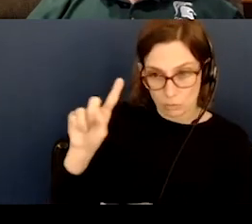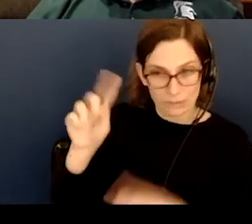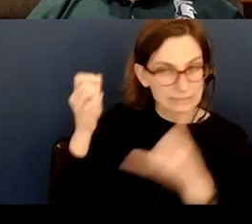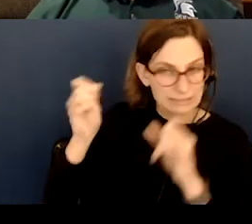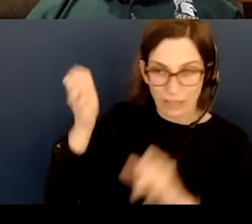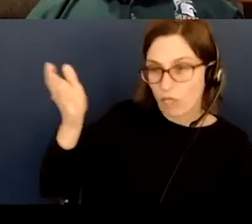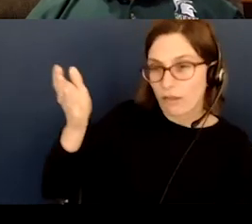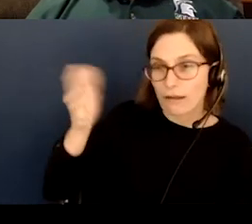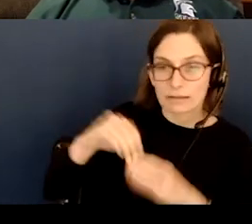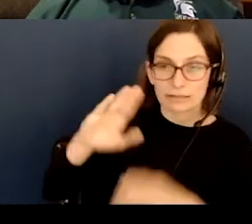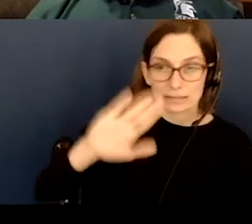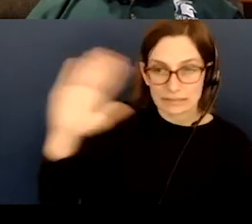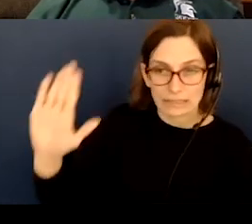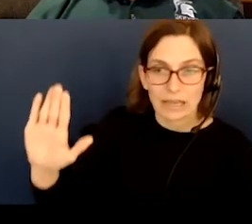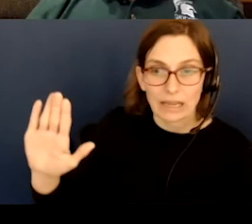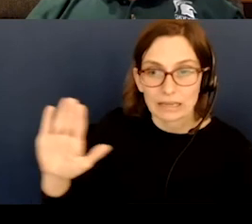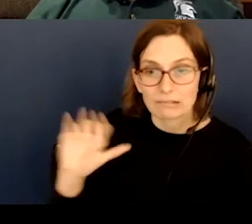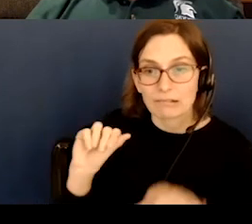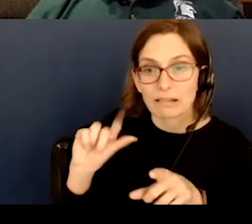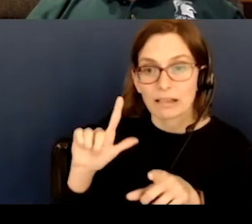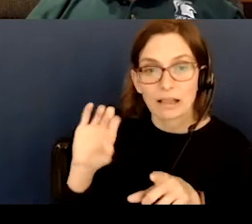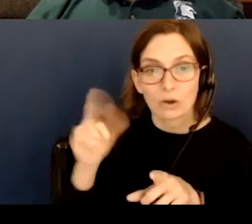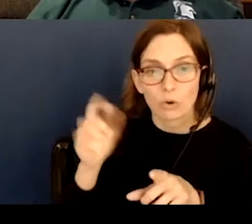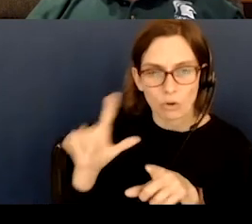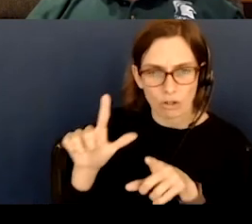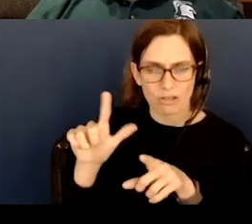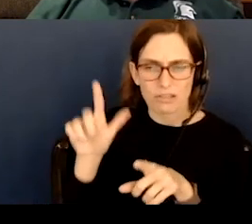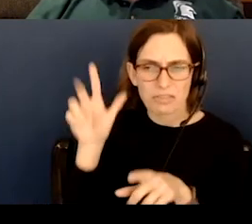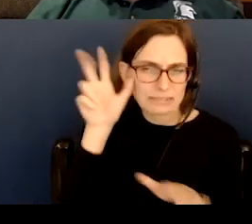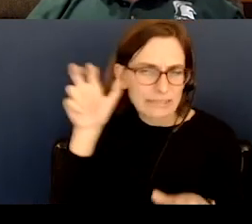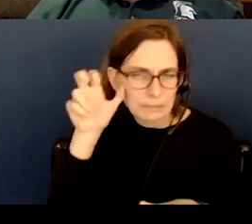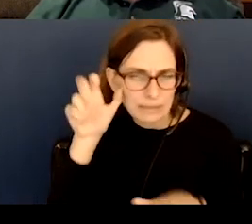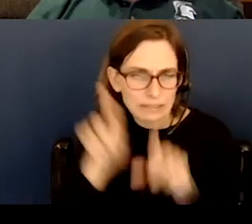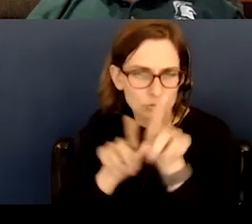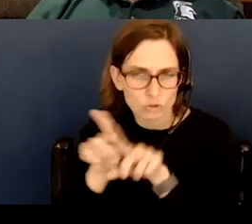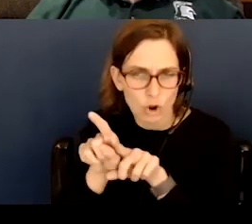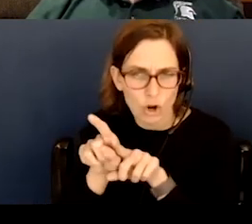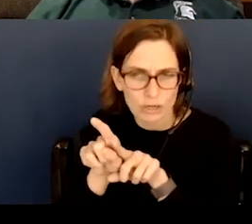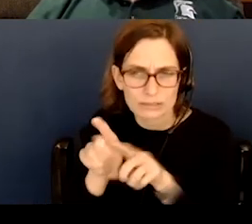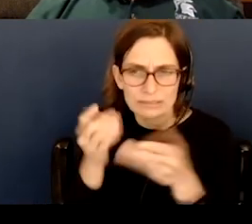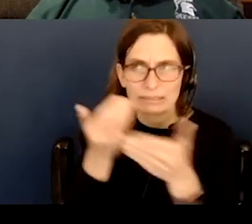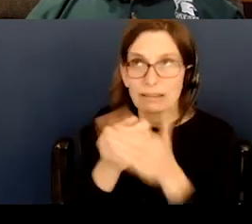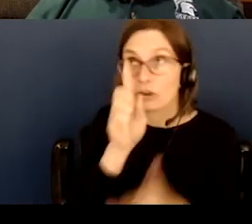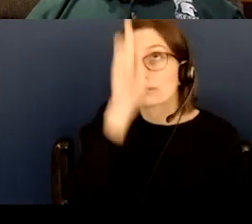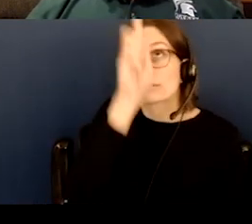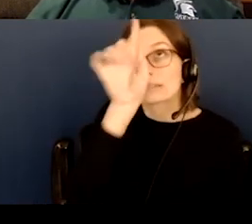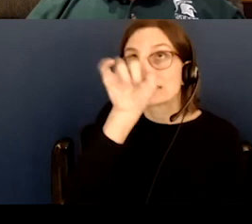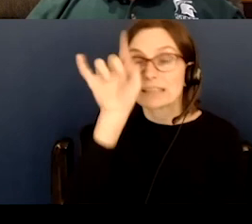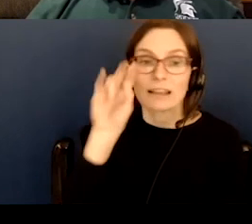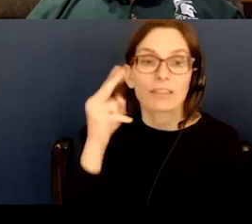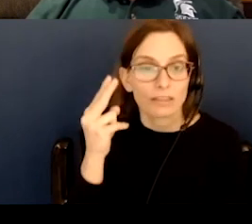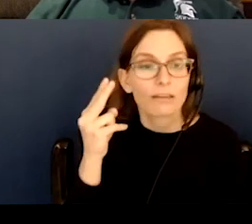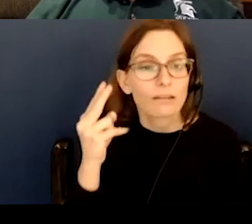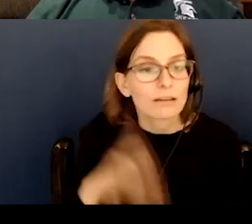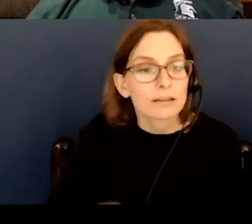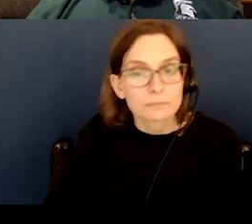sky. Here is Algol, the demon star. It happens to be right here by the zenith, which I've got circled. Um, this is a